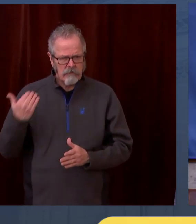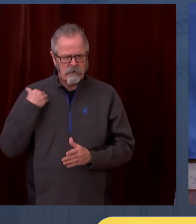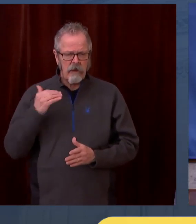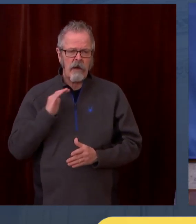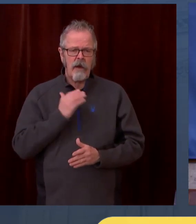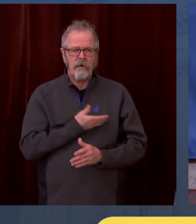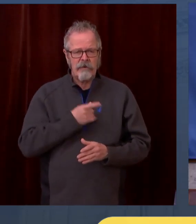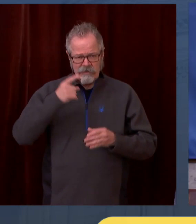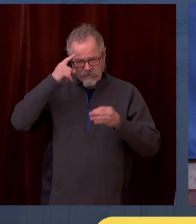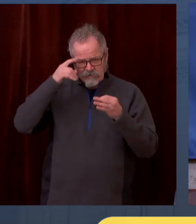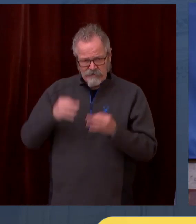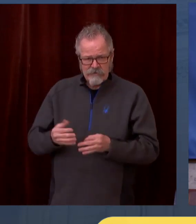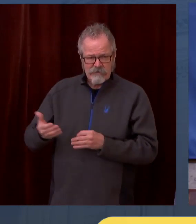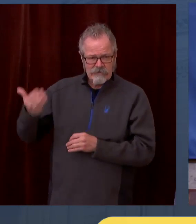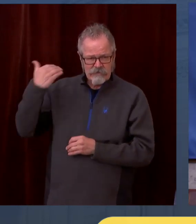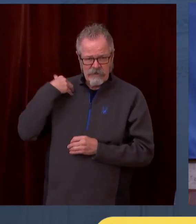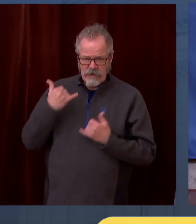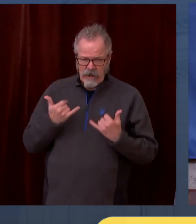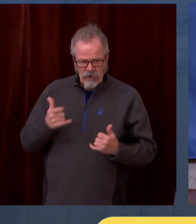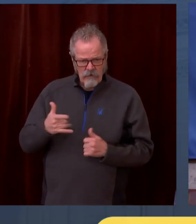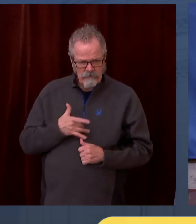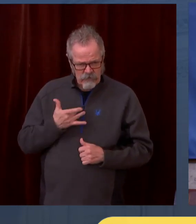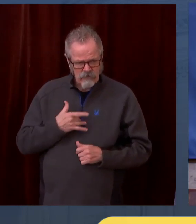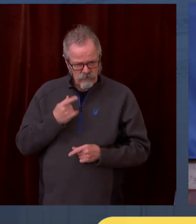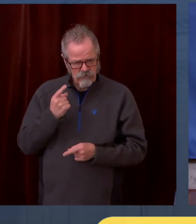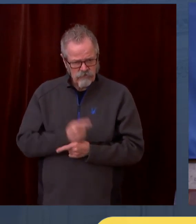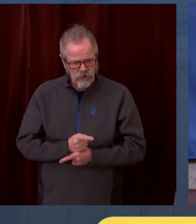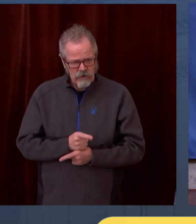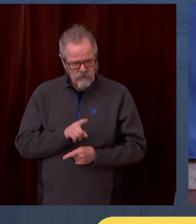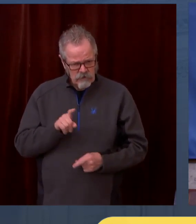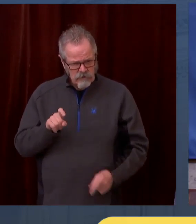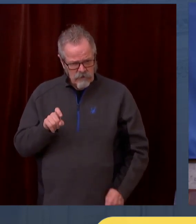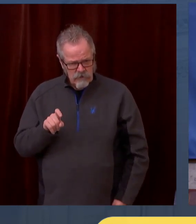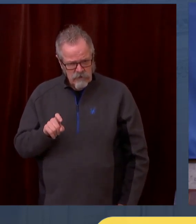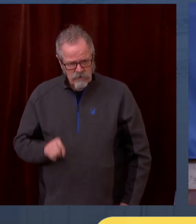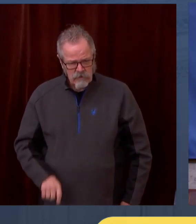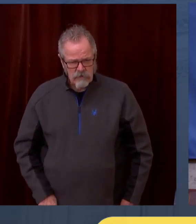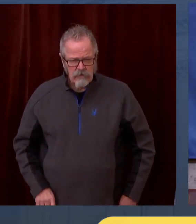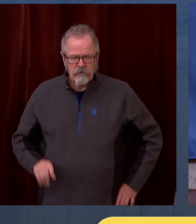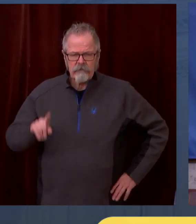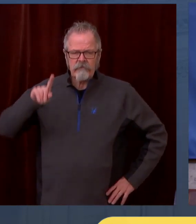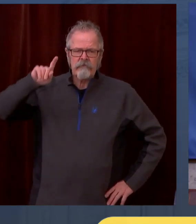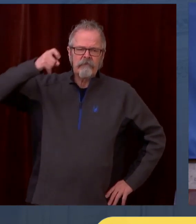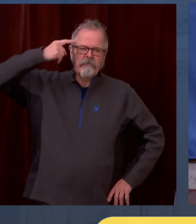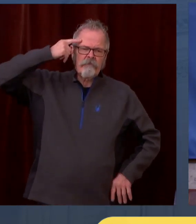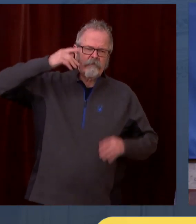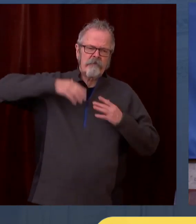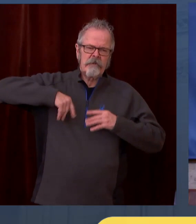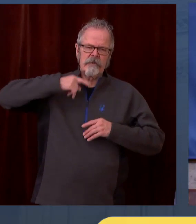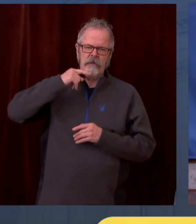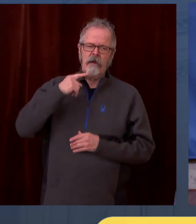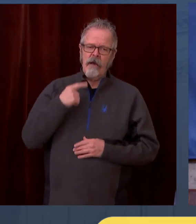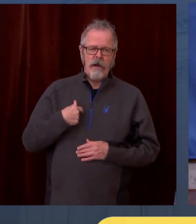critical shortage of space in our hospitals, so I would not second guess that decision based on the rear view mirror.